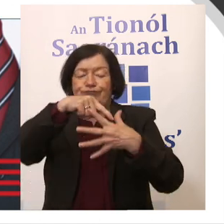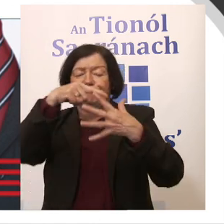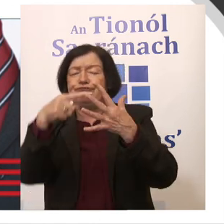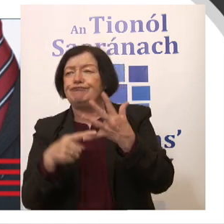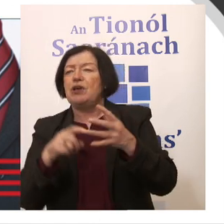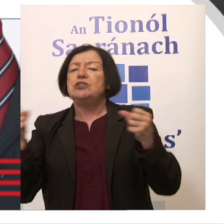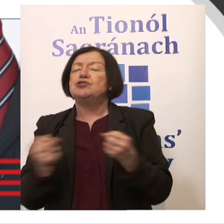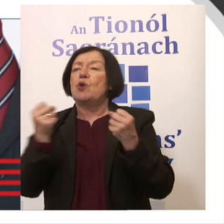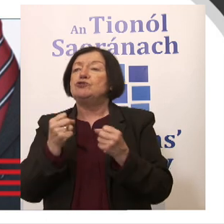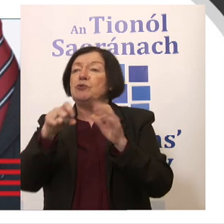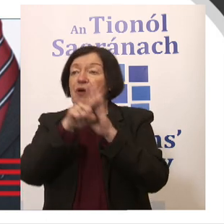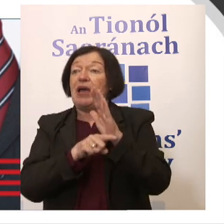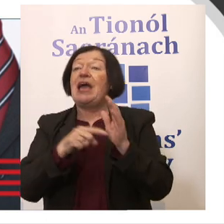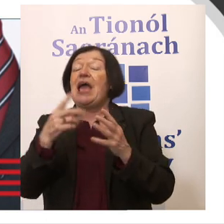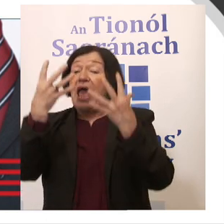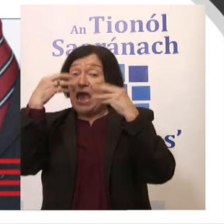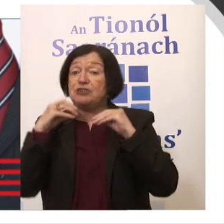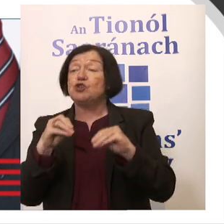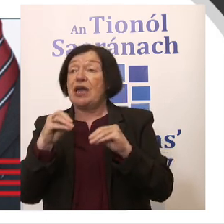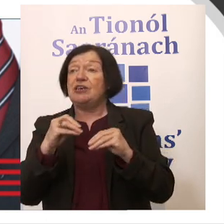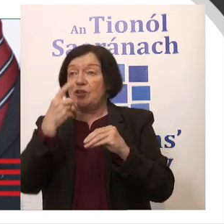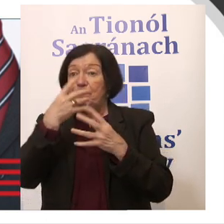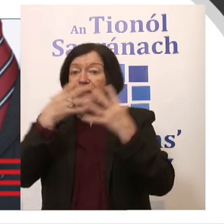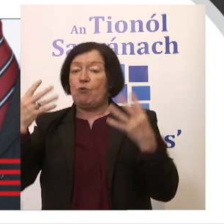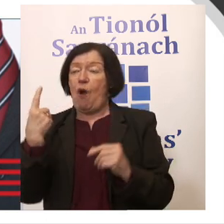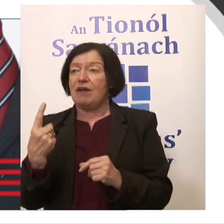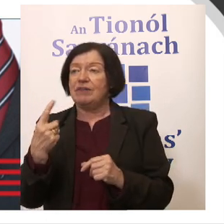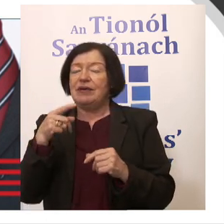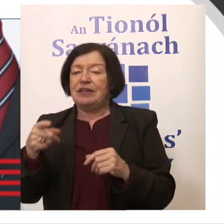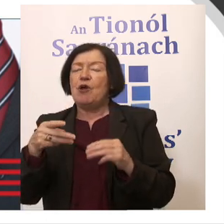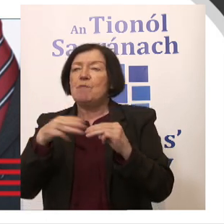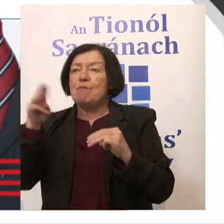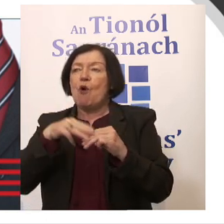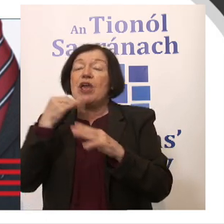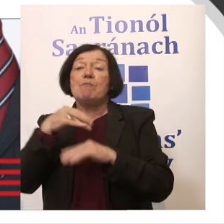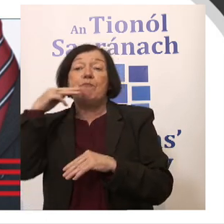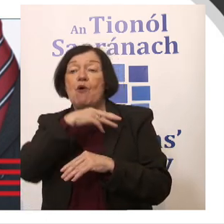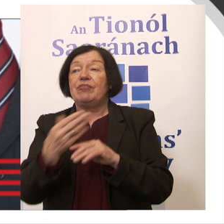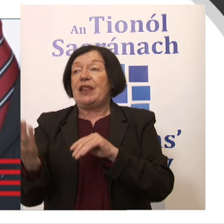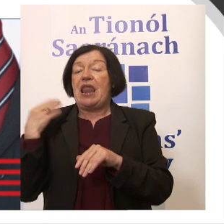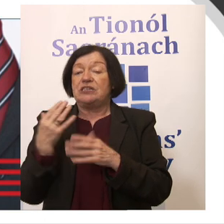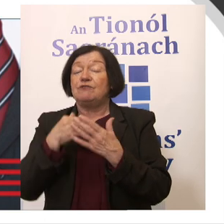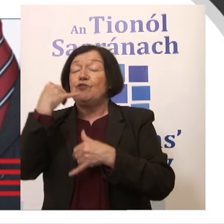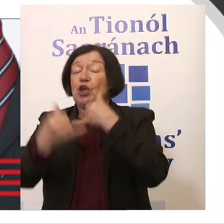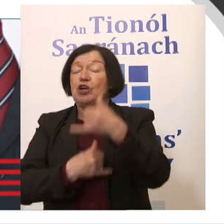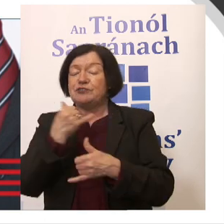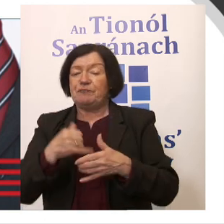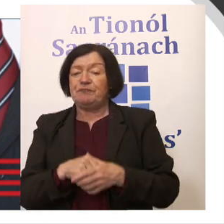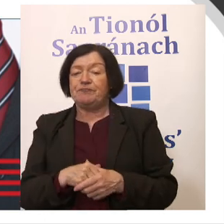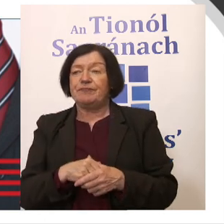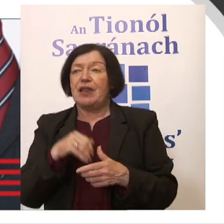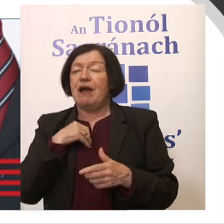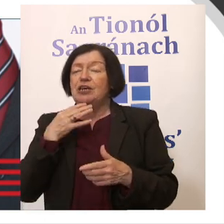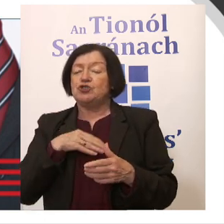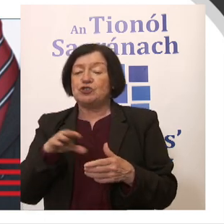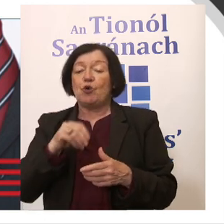policies and education being a big one, and becoming increasingly important over the last number of years. I just took